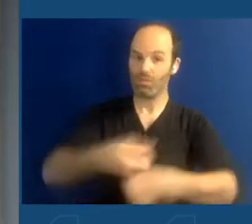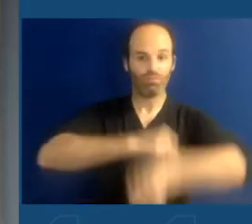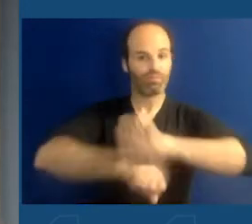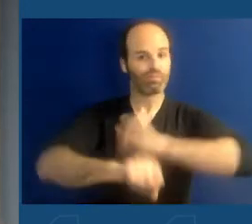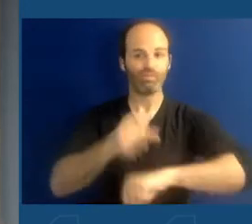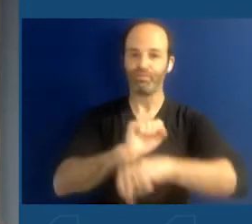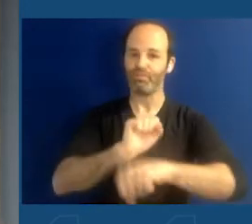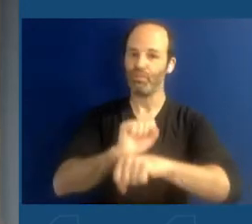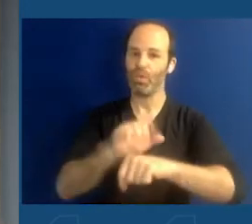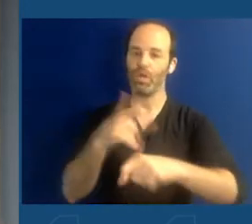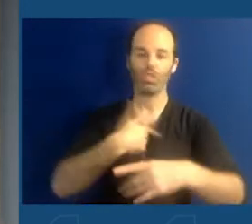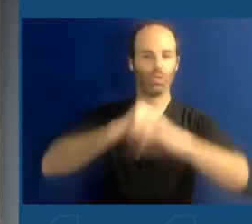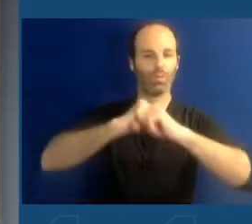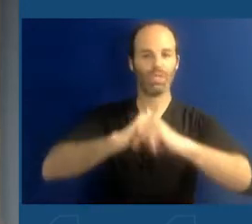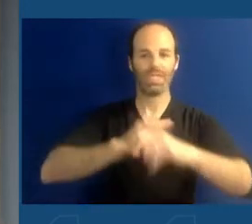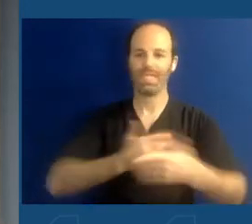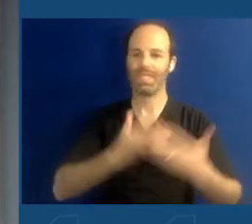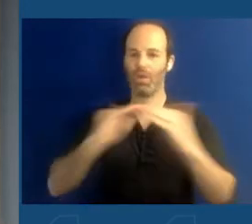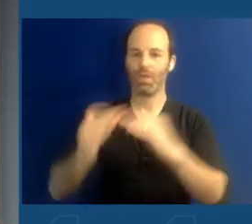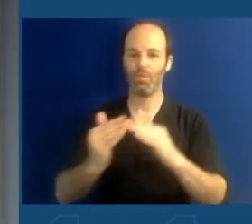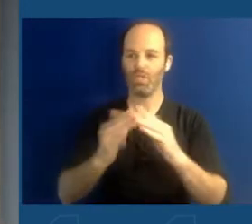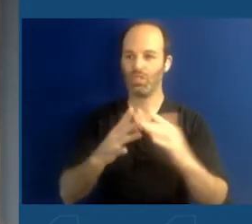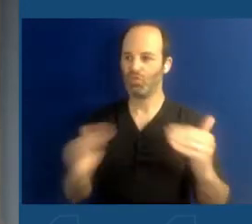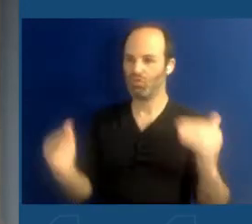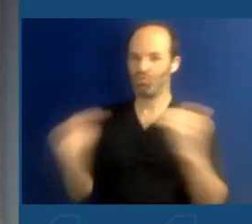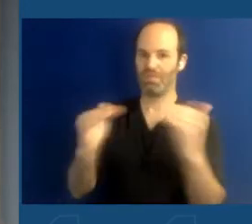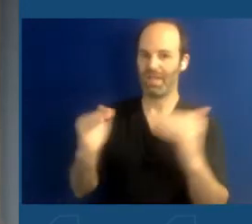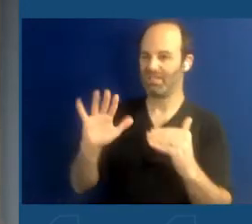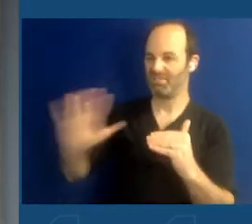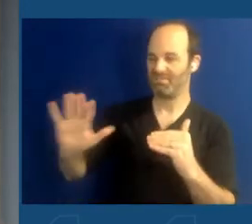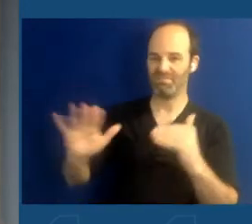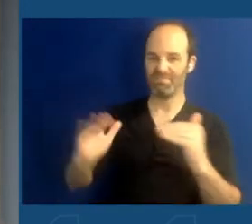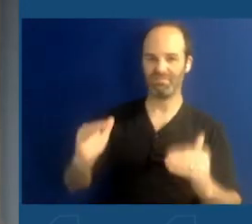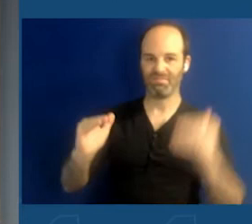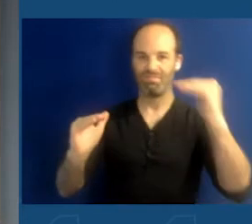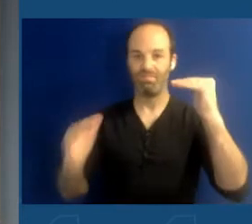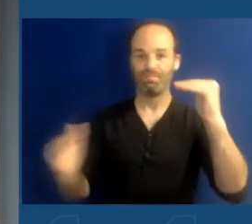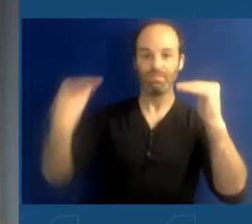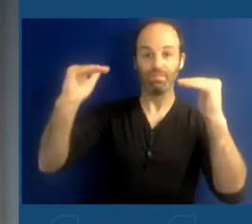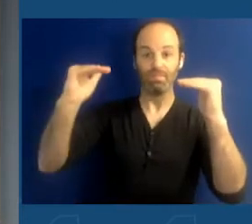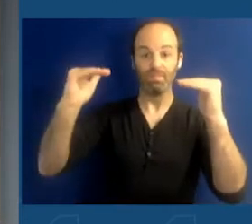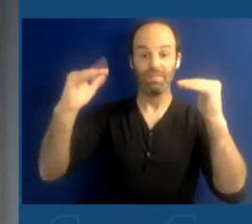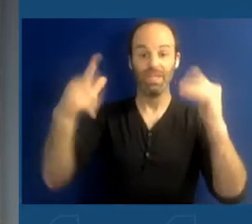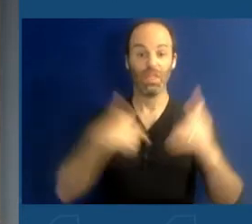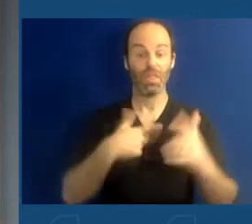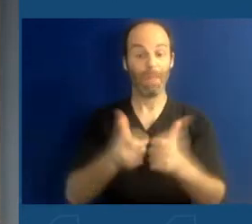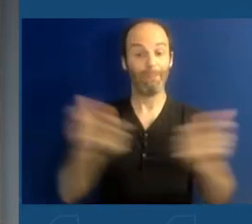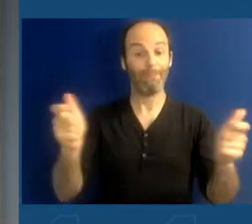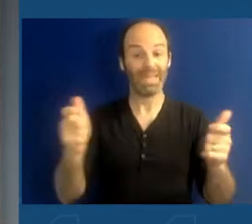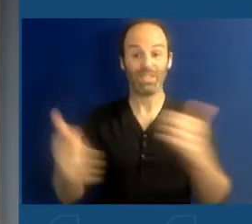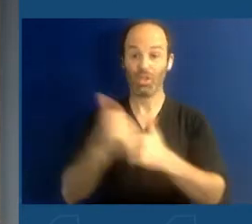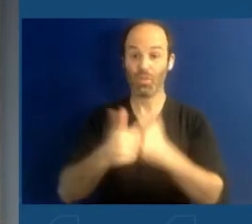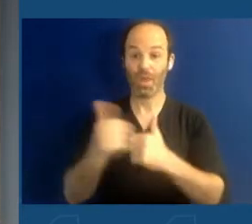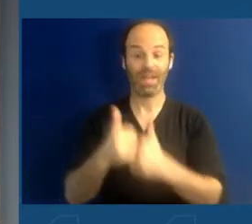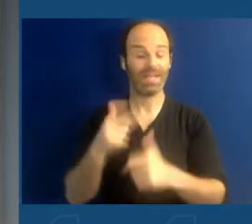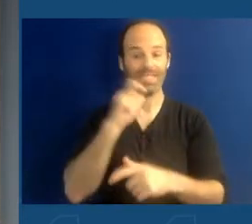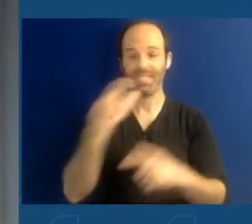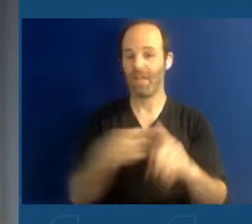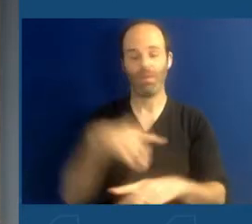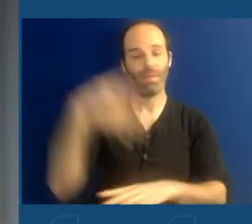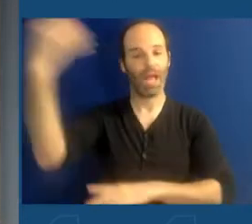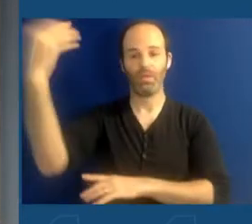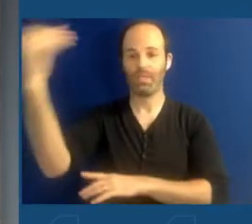our communities have kept up. The greatest threat we face to our homeland today is not from outside our borders.